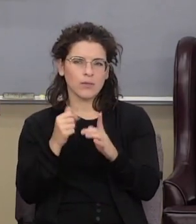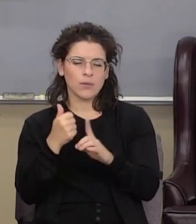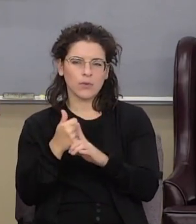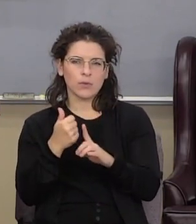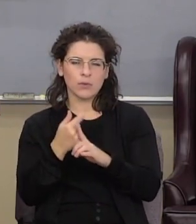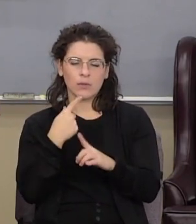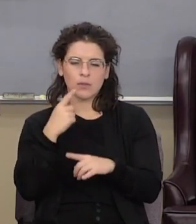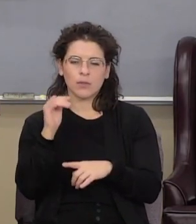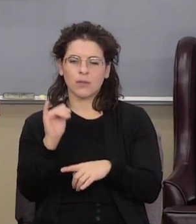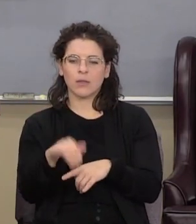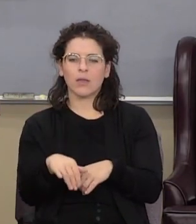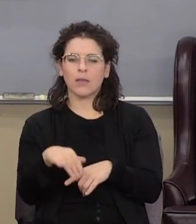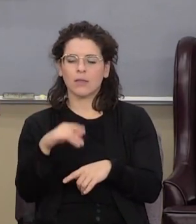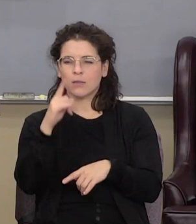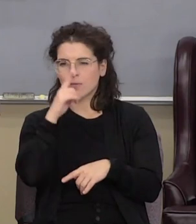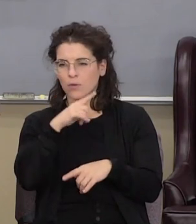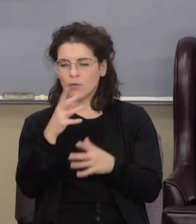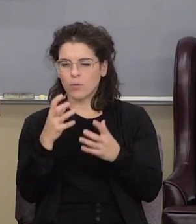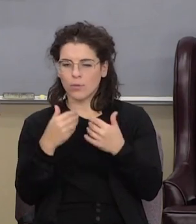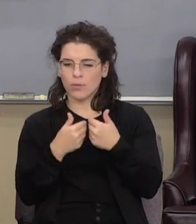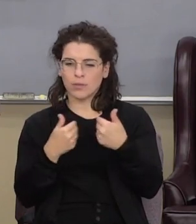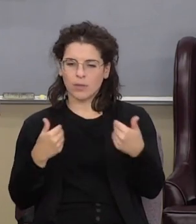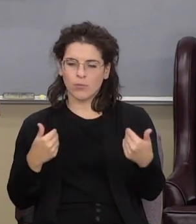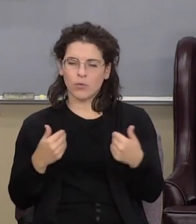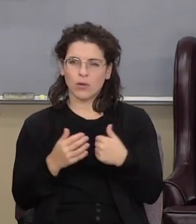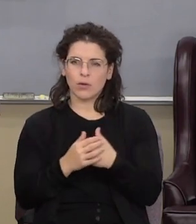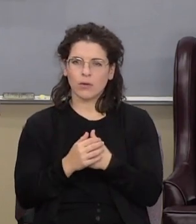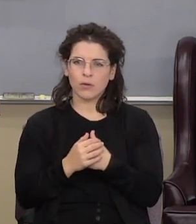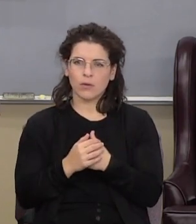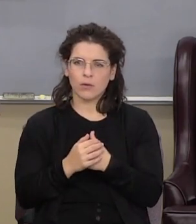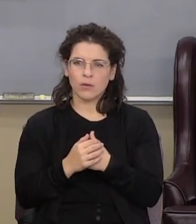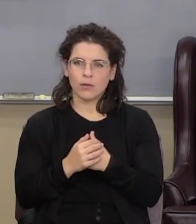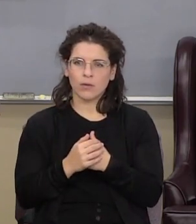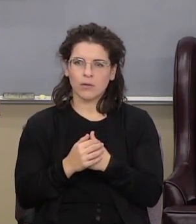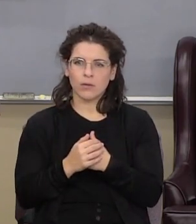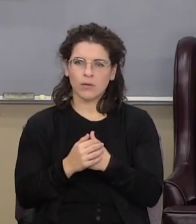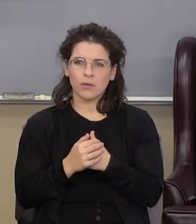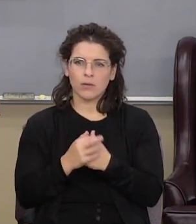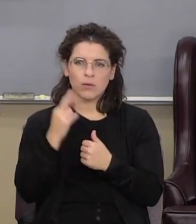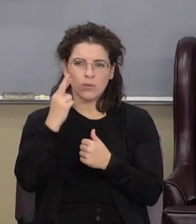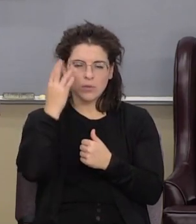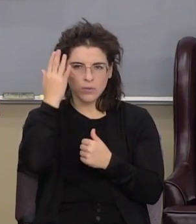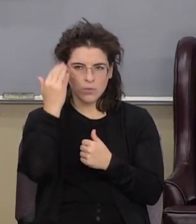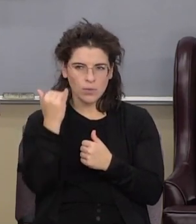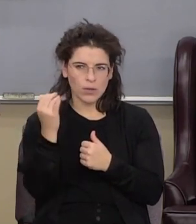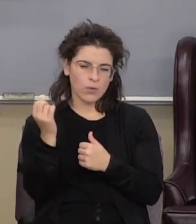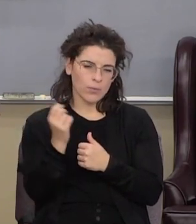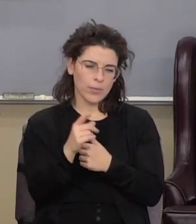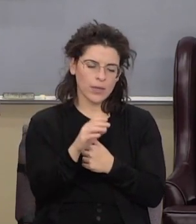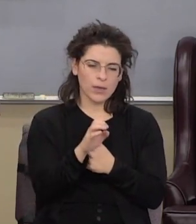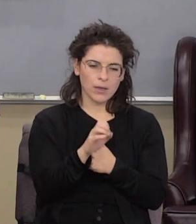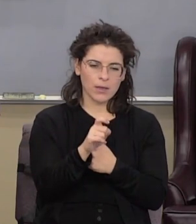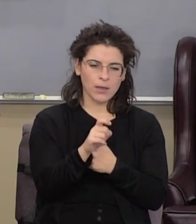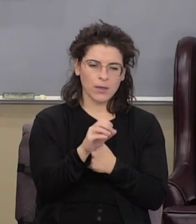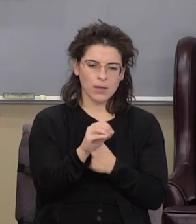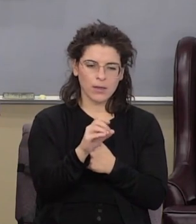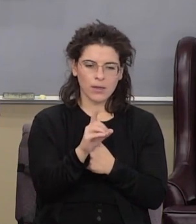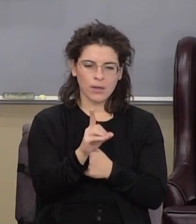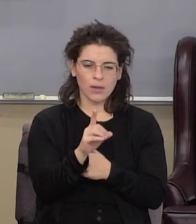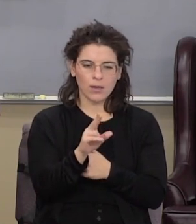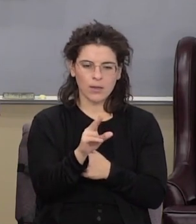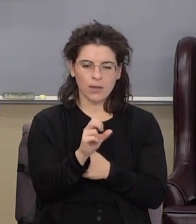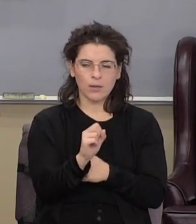that's false I won't be separated from it now the reason for that go back with me to Exodus chapter 19